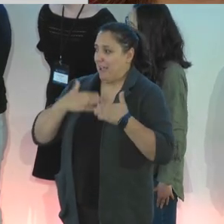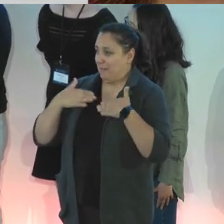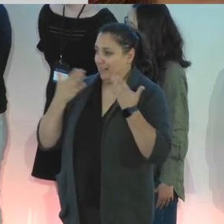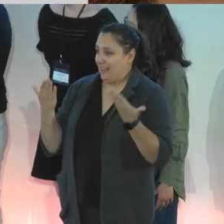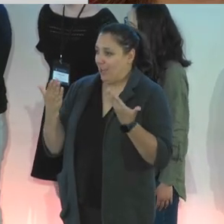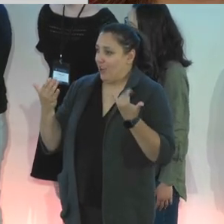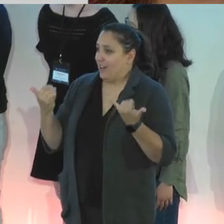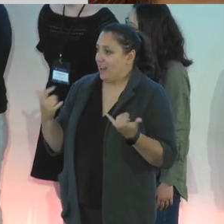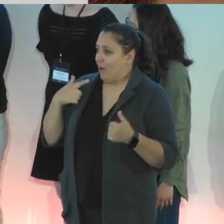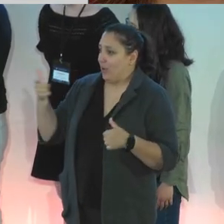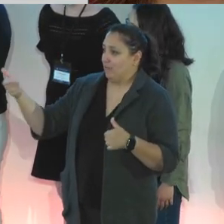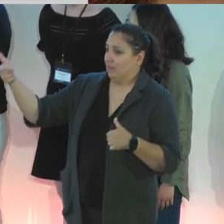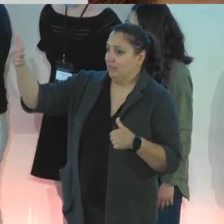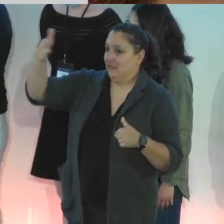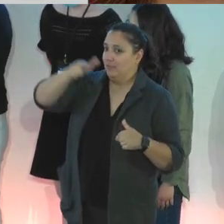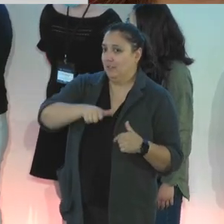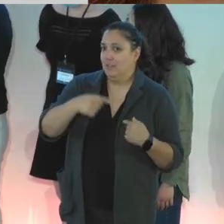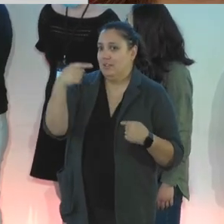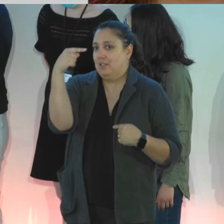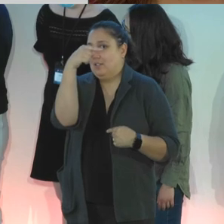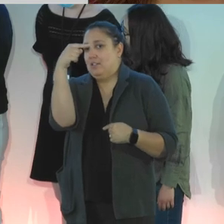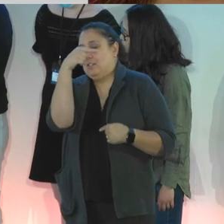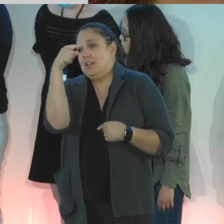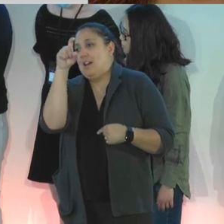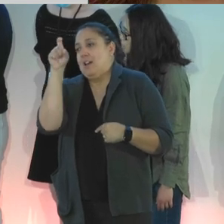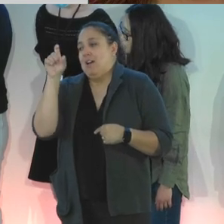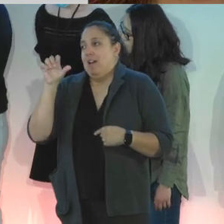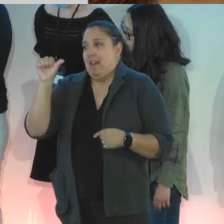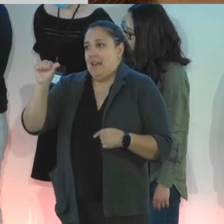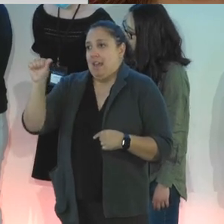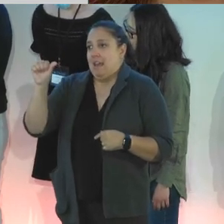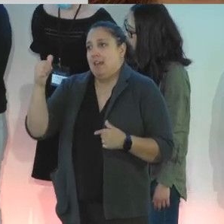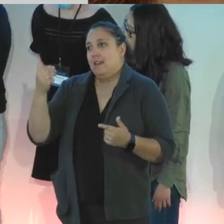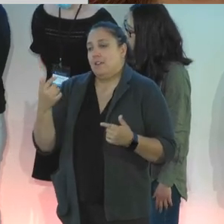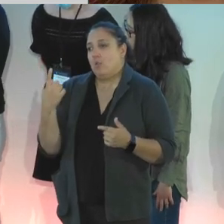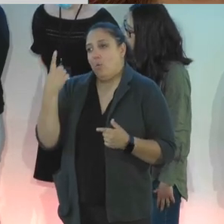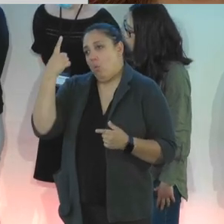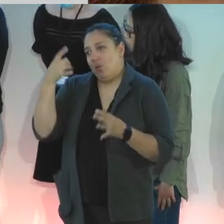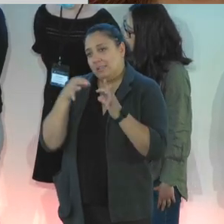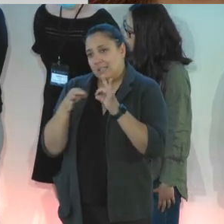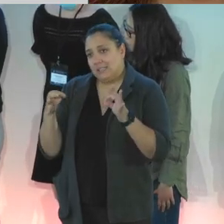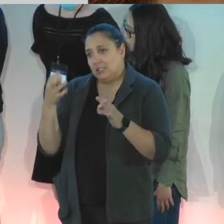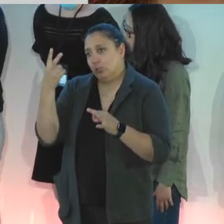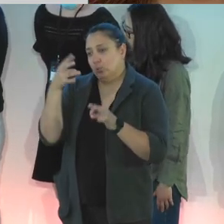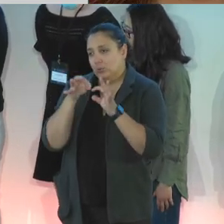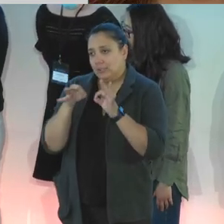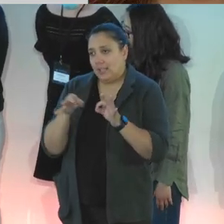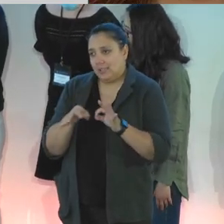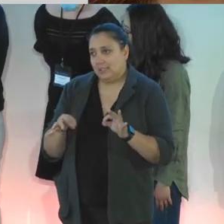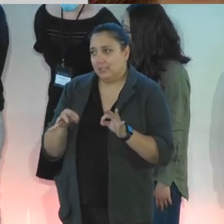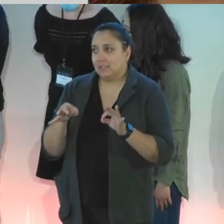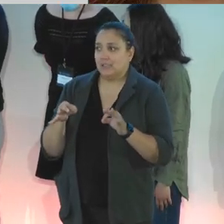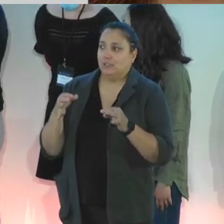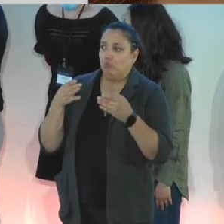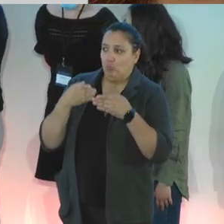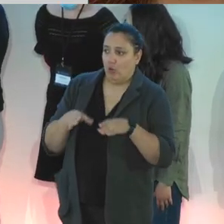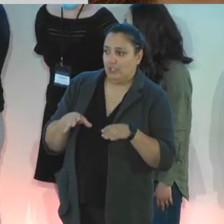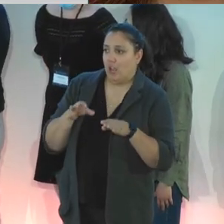pass it off to group A to start giving little one-sentence, maybe two-sentence breakdowns of what they're going to be talking about.